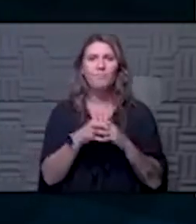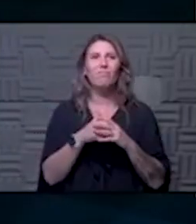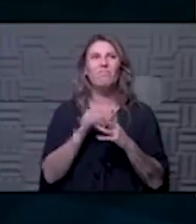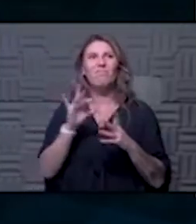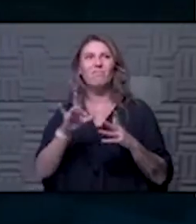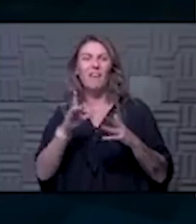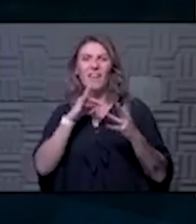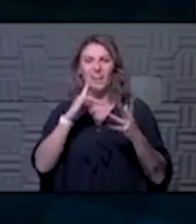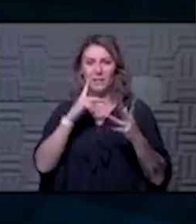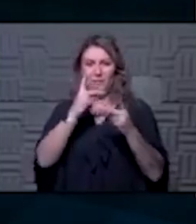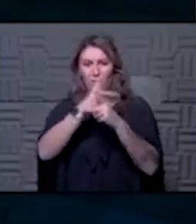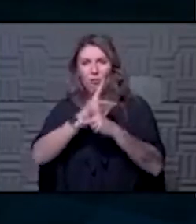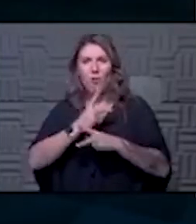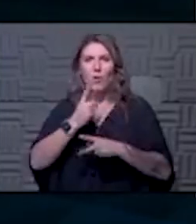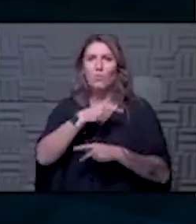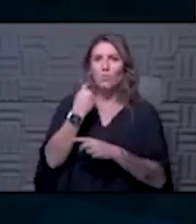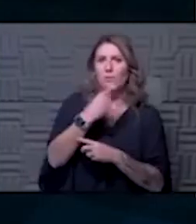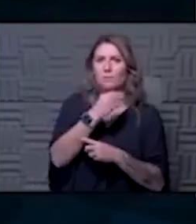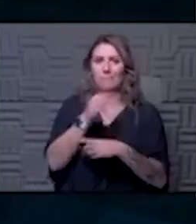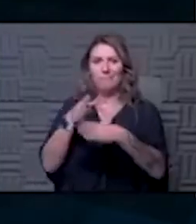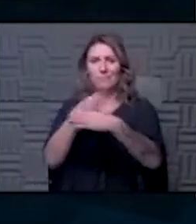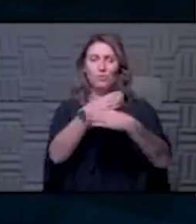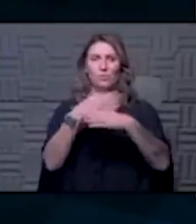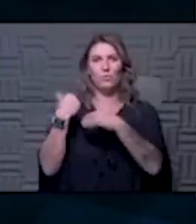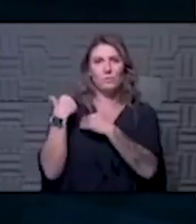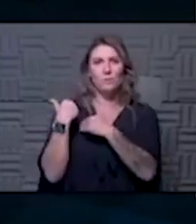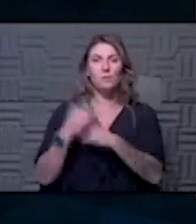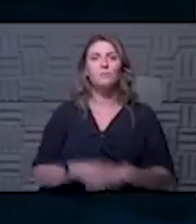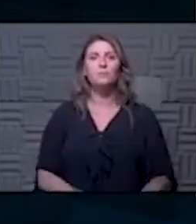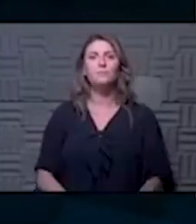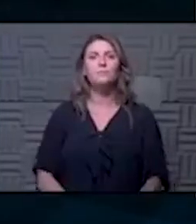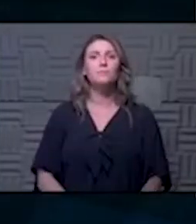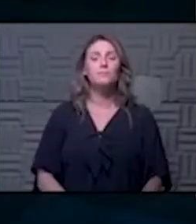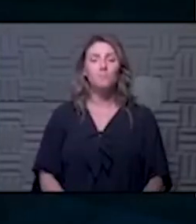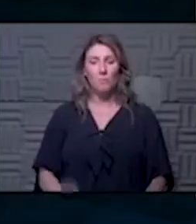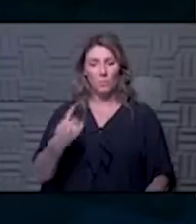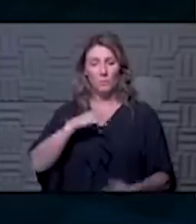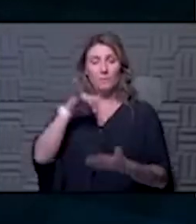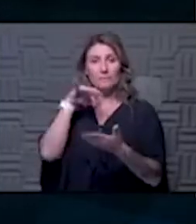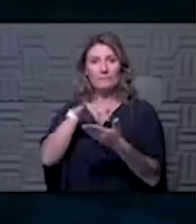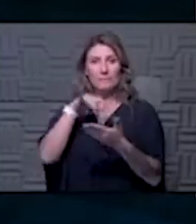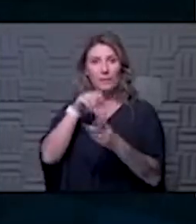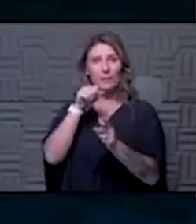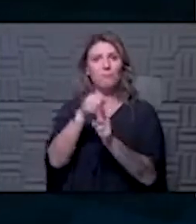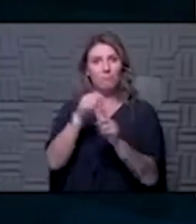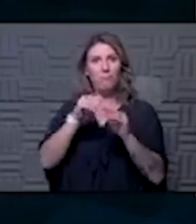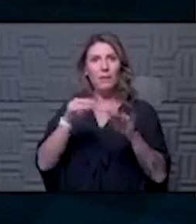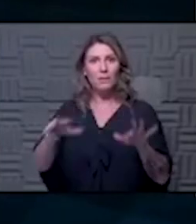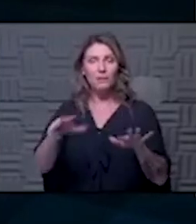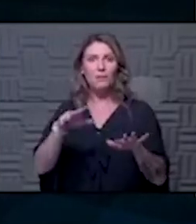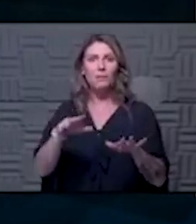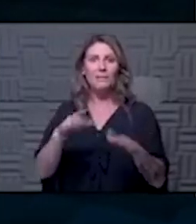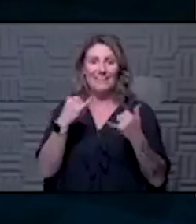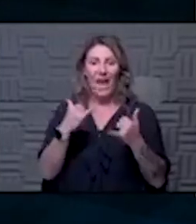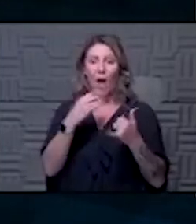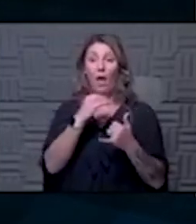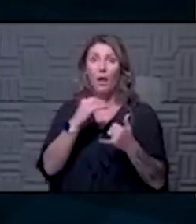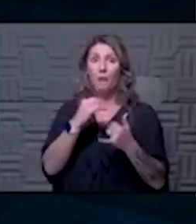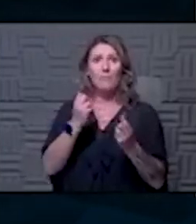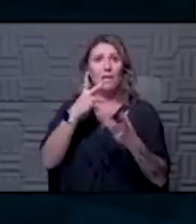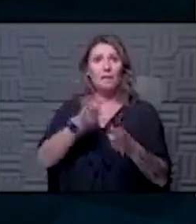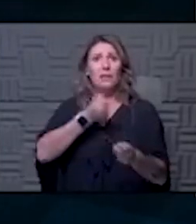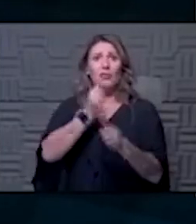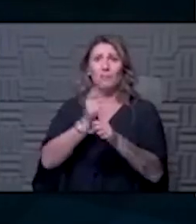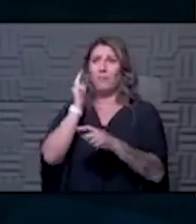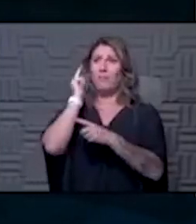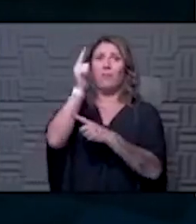calculated risk and shared responsibility i think we'll we are studying the pandemic now and we'll for years to come we will be studying it and it will really